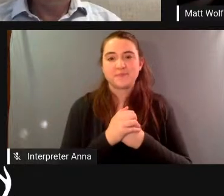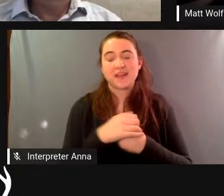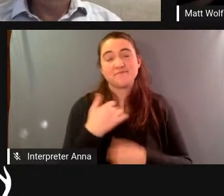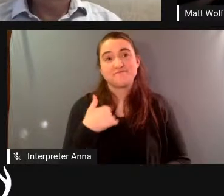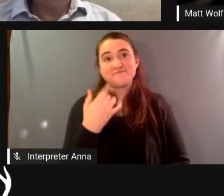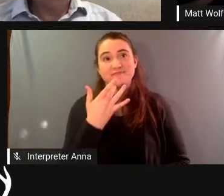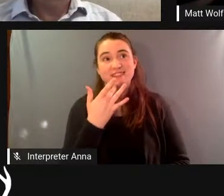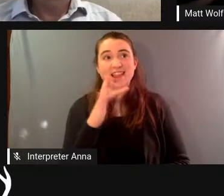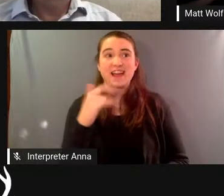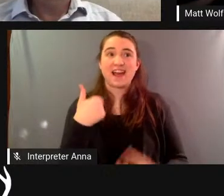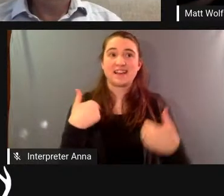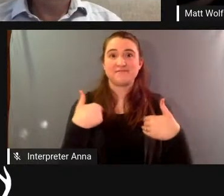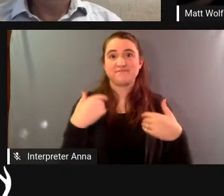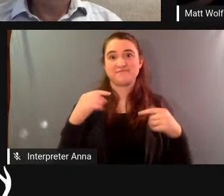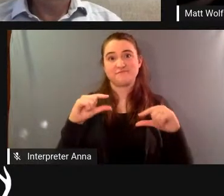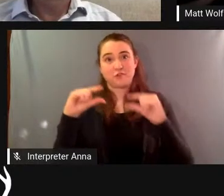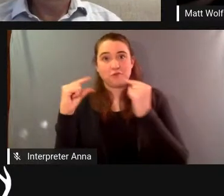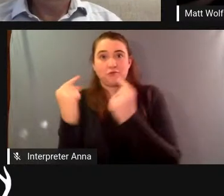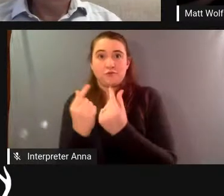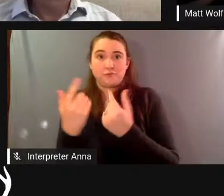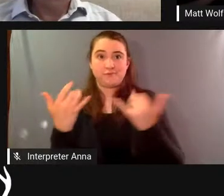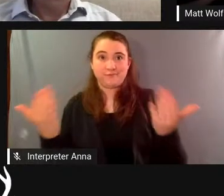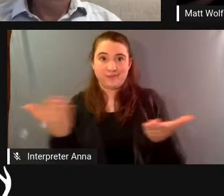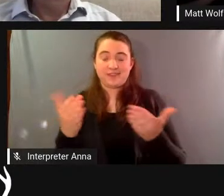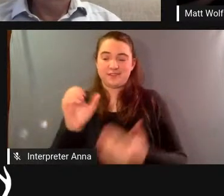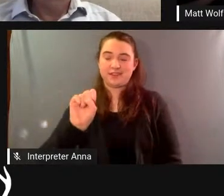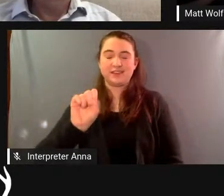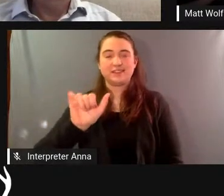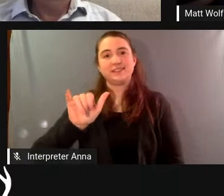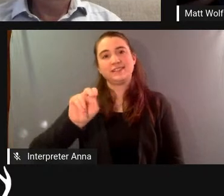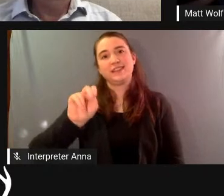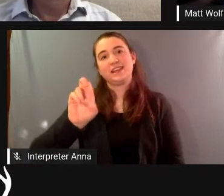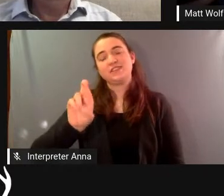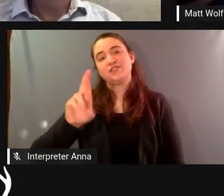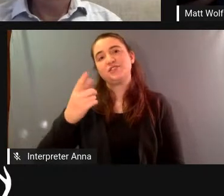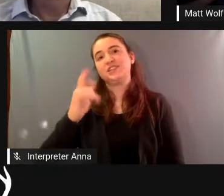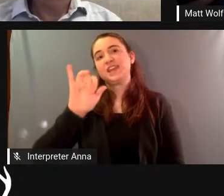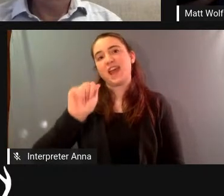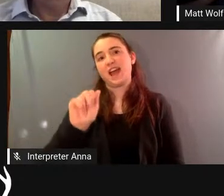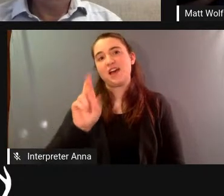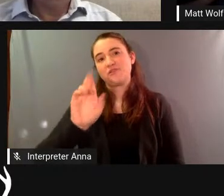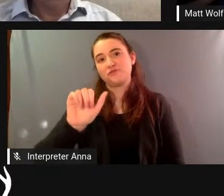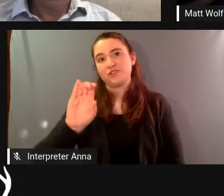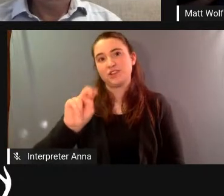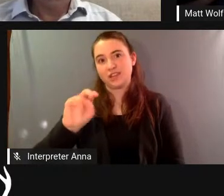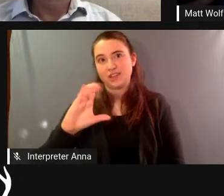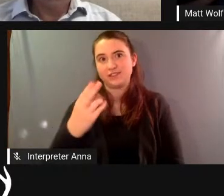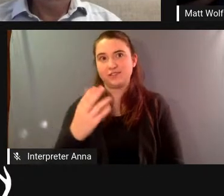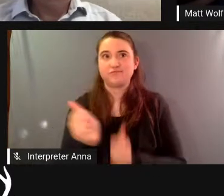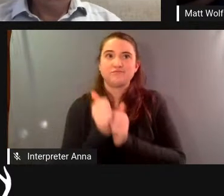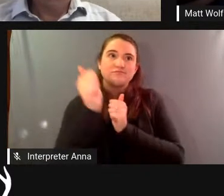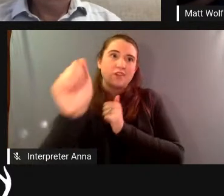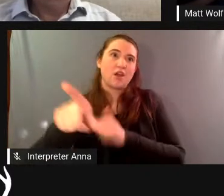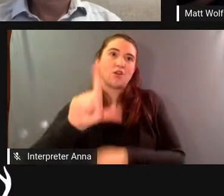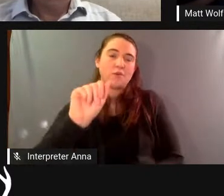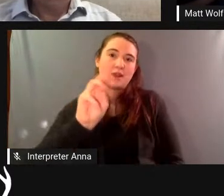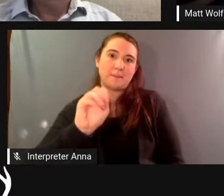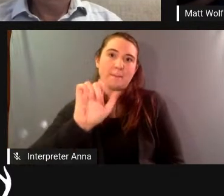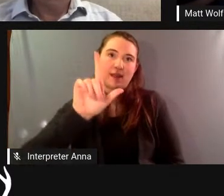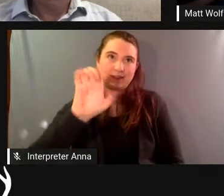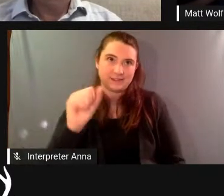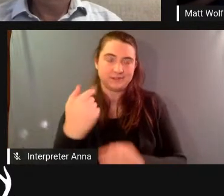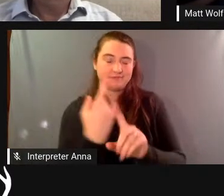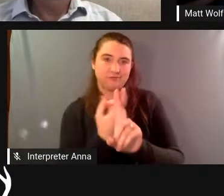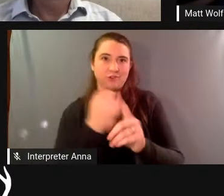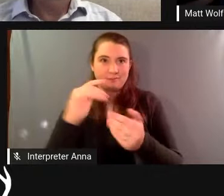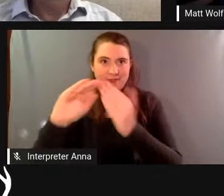a group isolation at uh sun gear ranch you know we're 20 miles outside of town and and when you know the